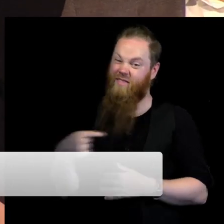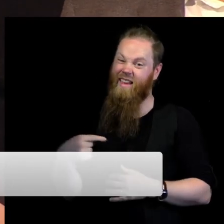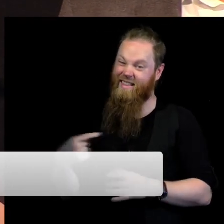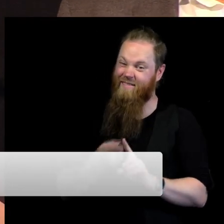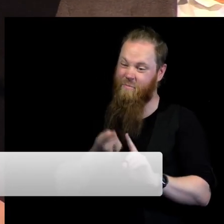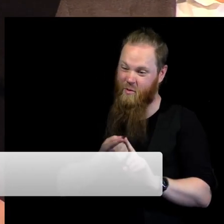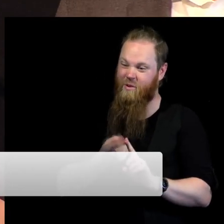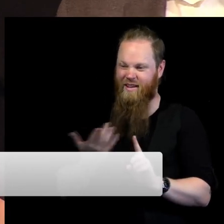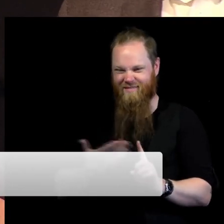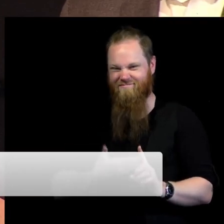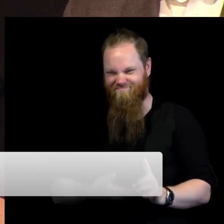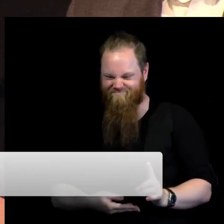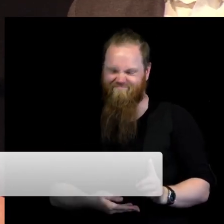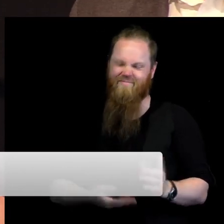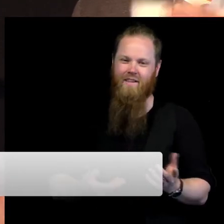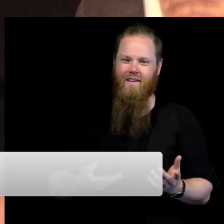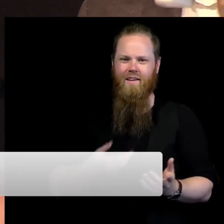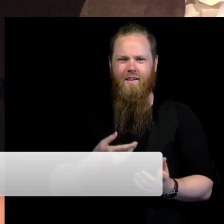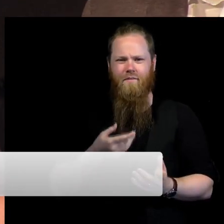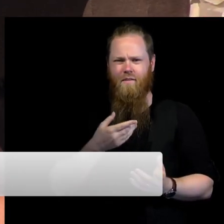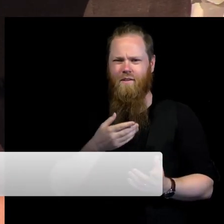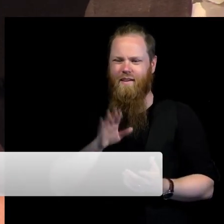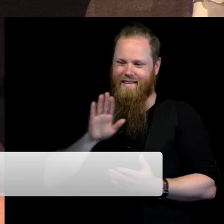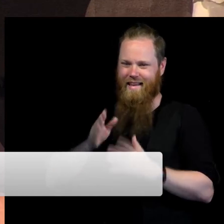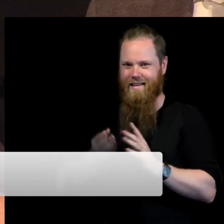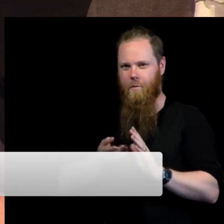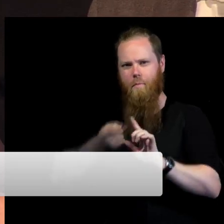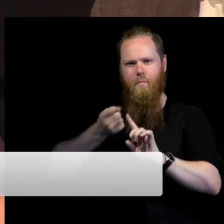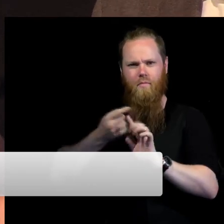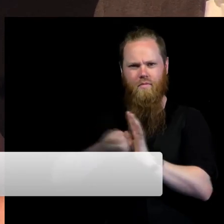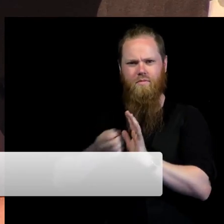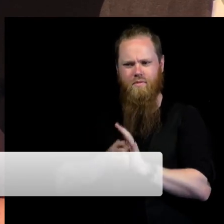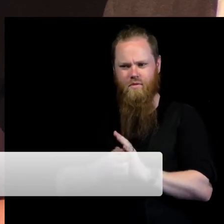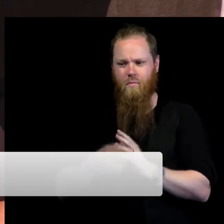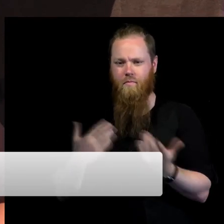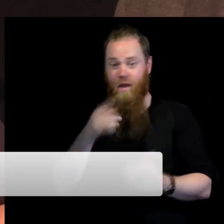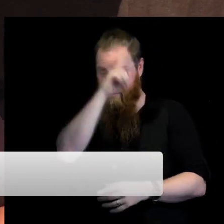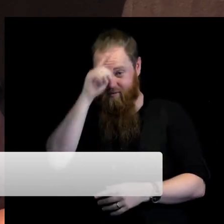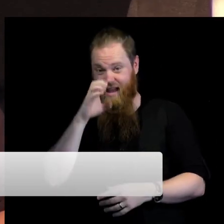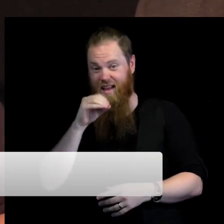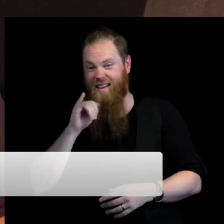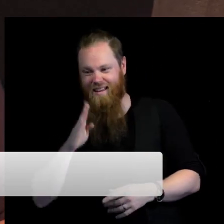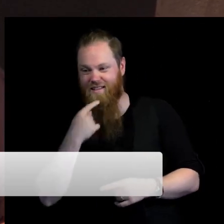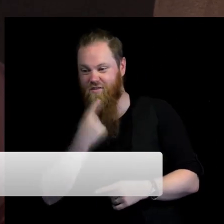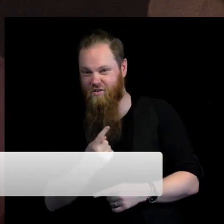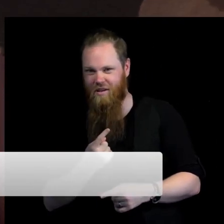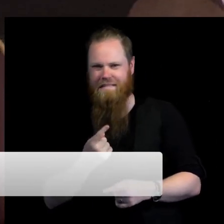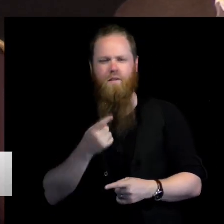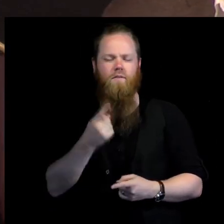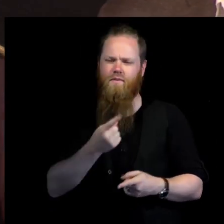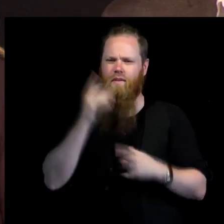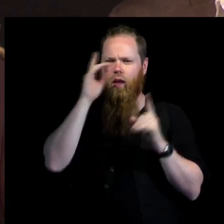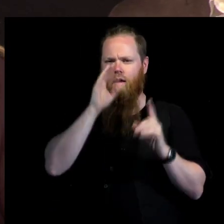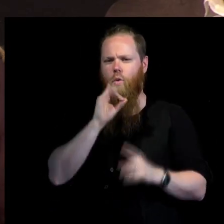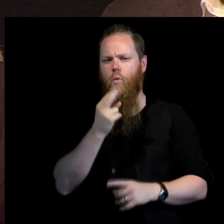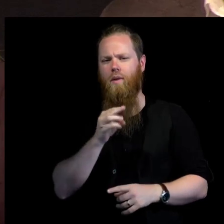to use the words that you used in the beginning, that was those of Prince Said. I mean, the system, the humanitarian system is really